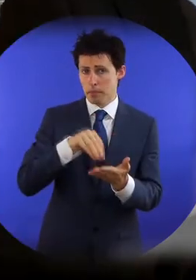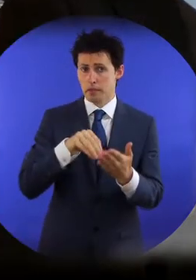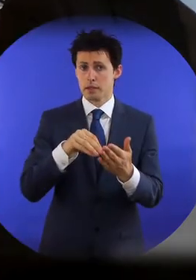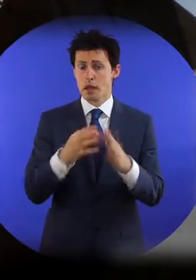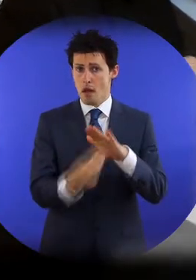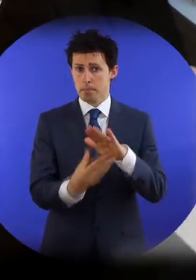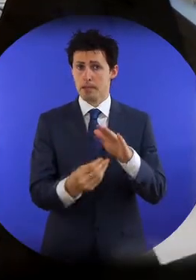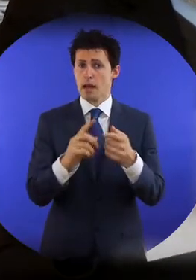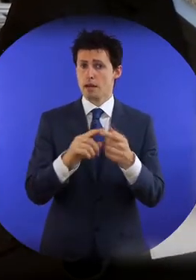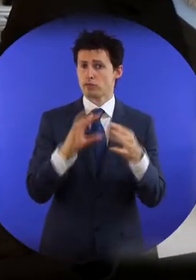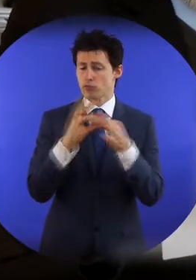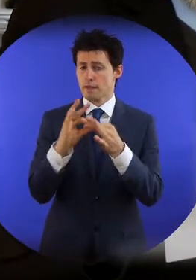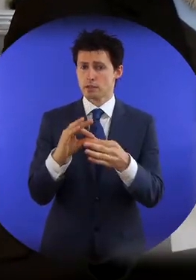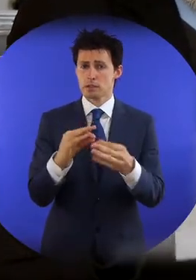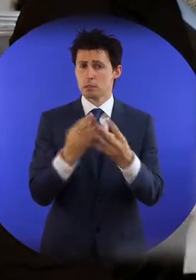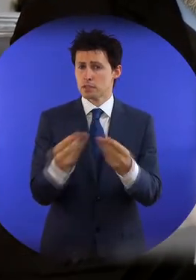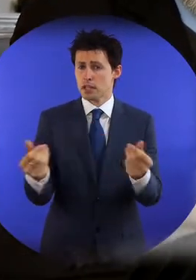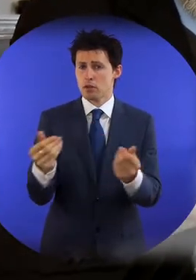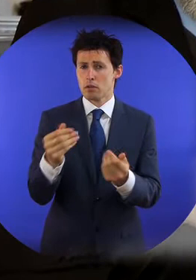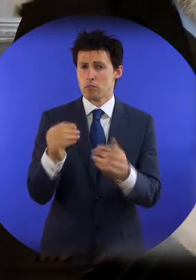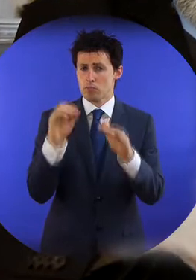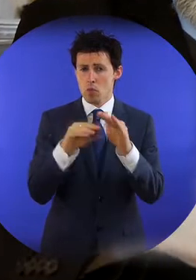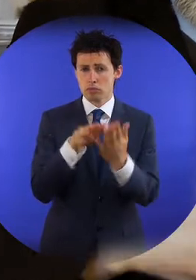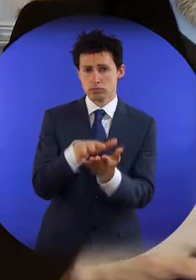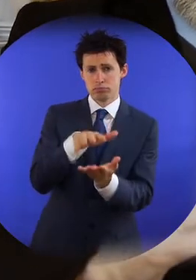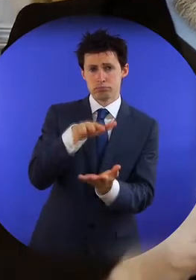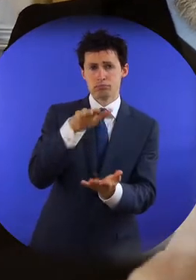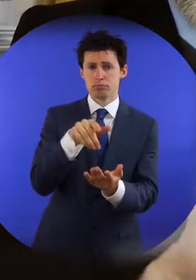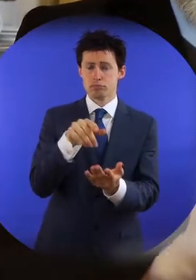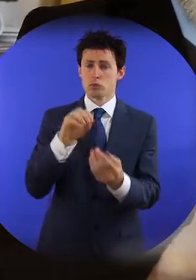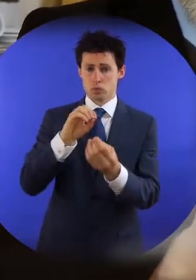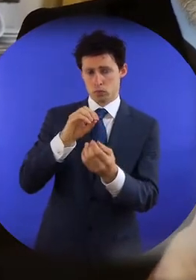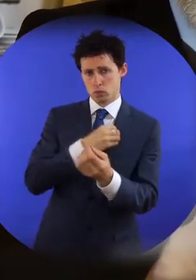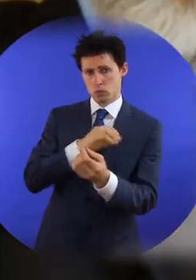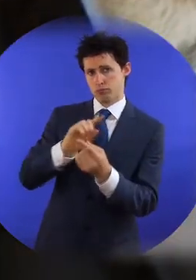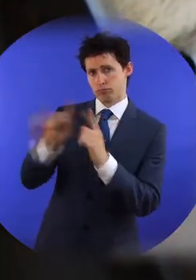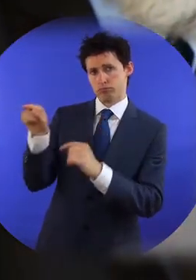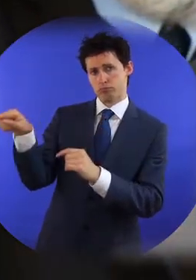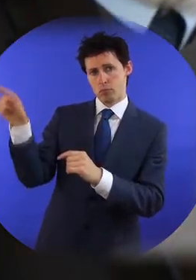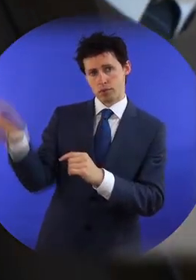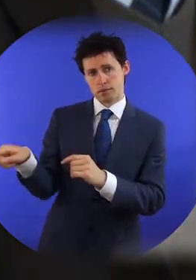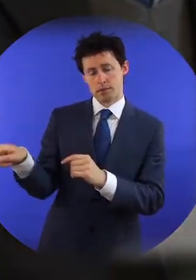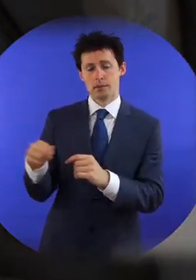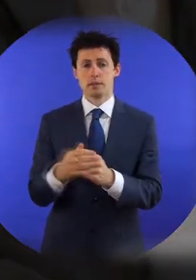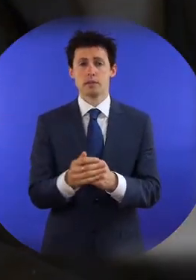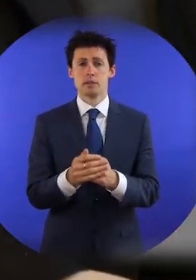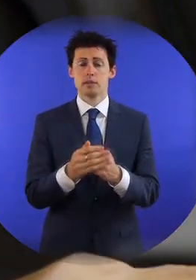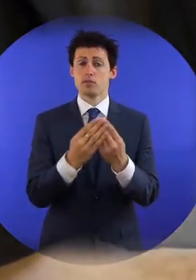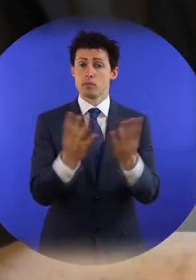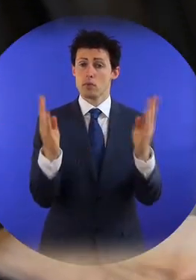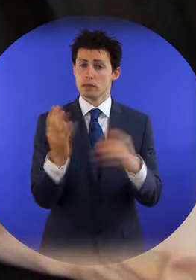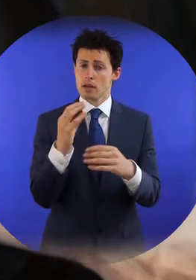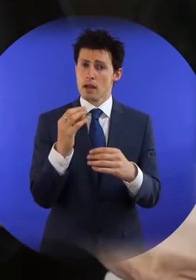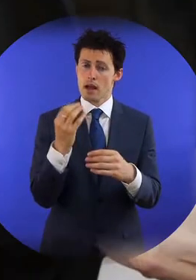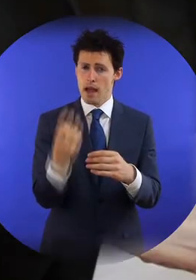We will then send a copy of the complaint form and any other relevant material to the respondent. There are then two